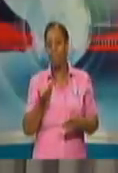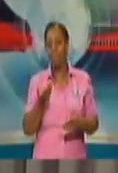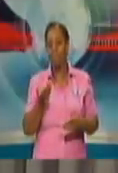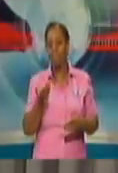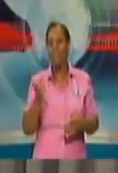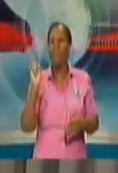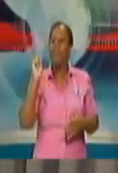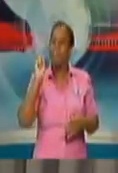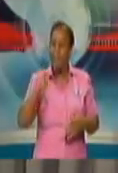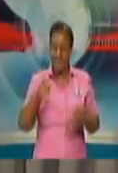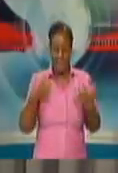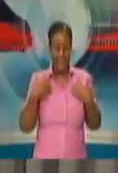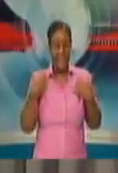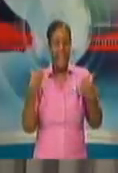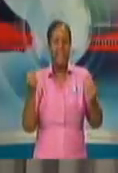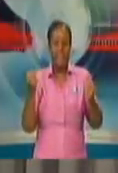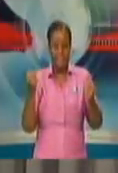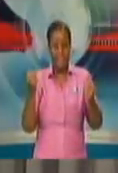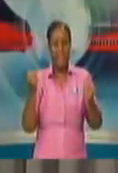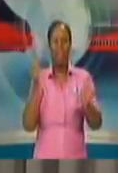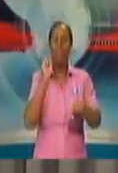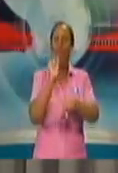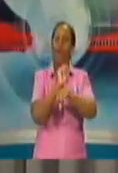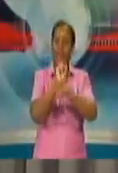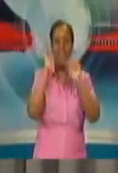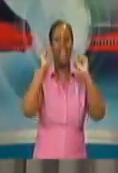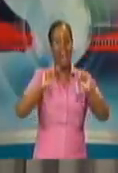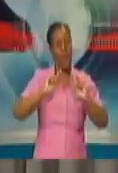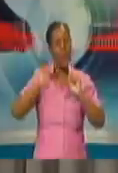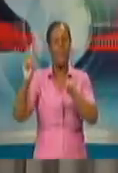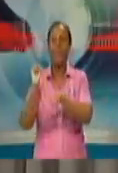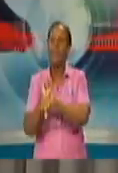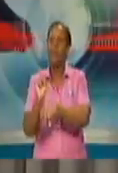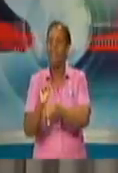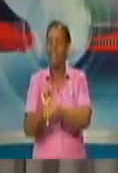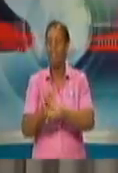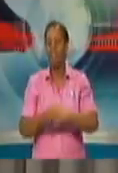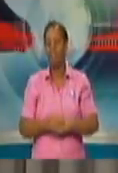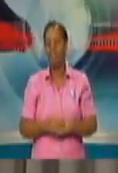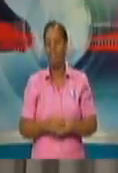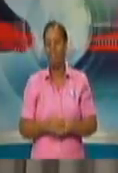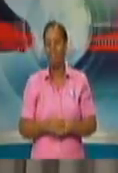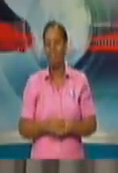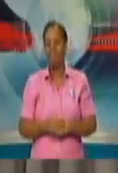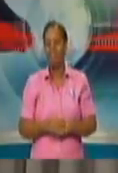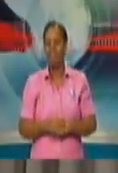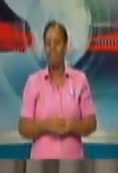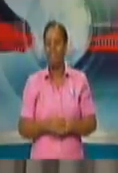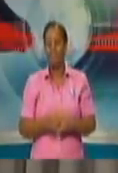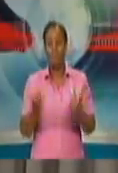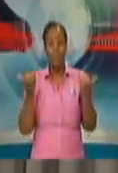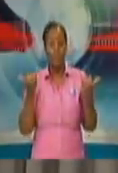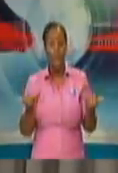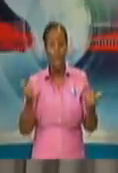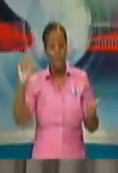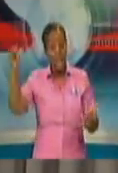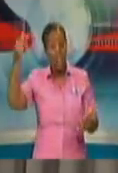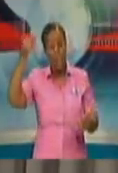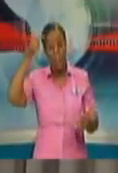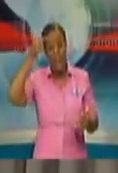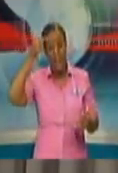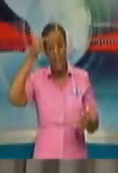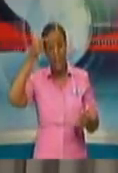livelihoods. And that's the sense of it. So that whilst the measures adopted by the government have been extremely